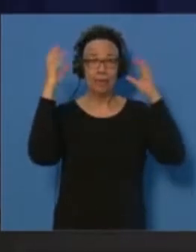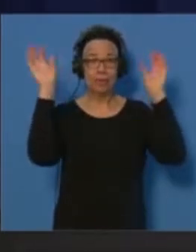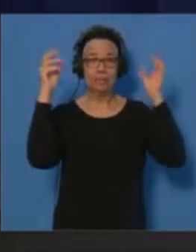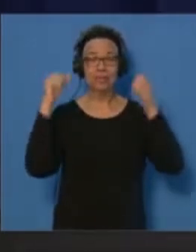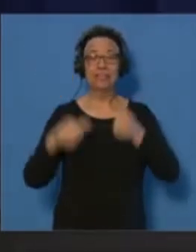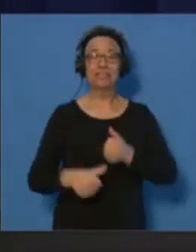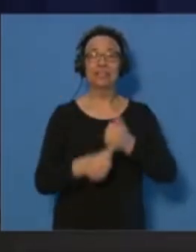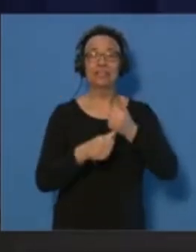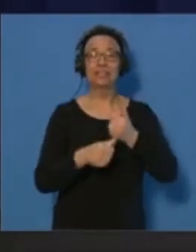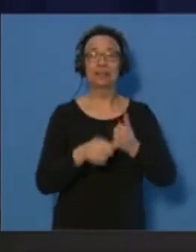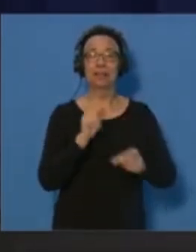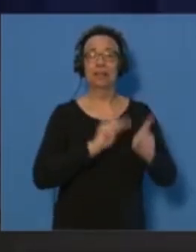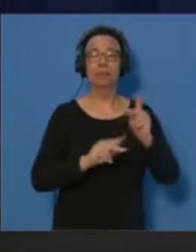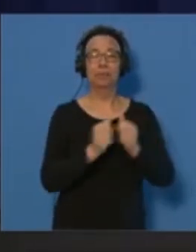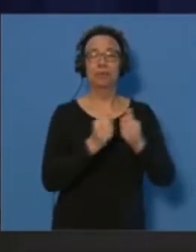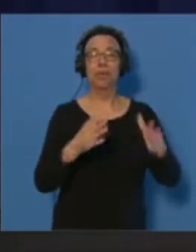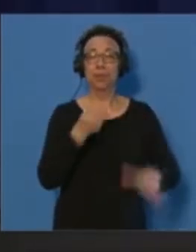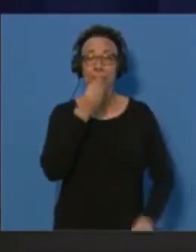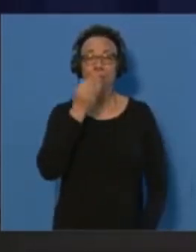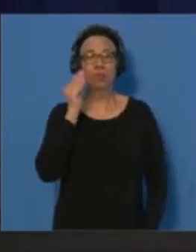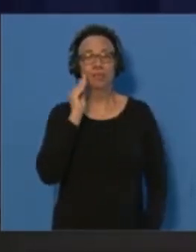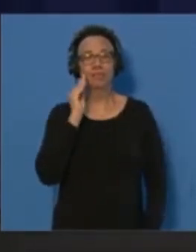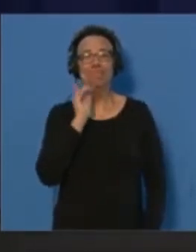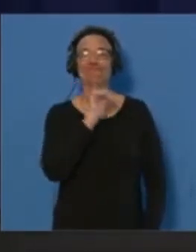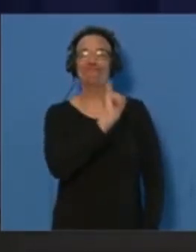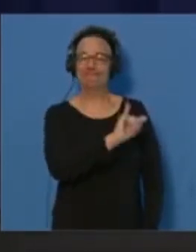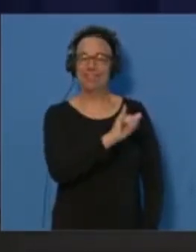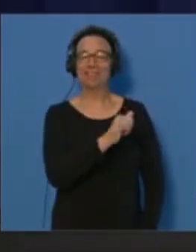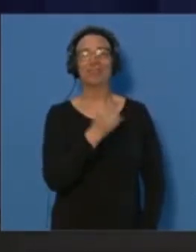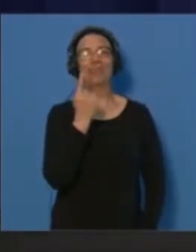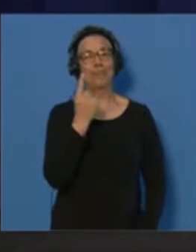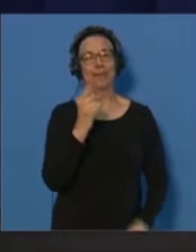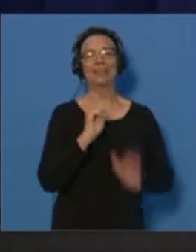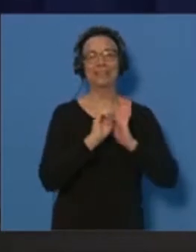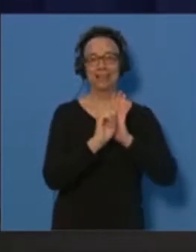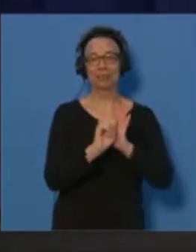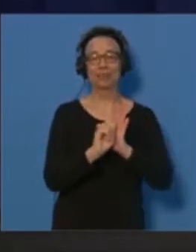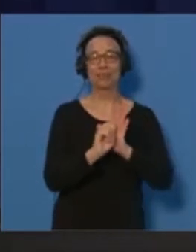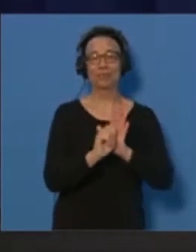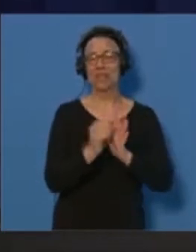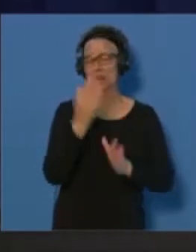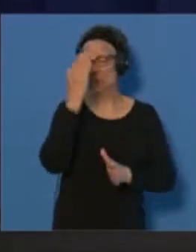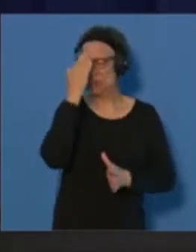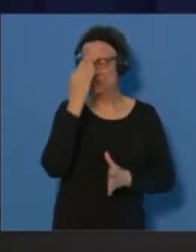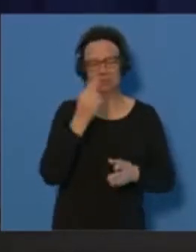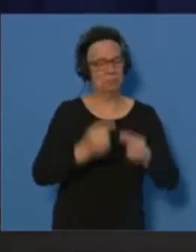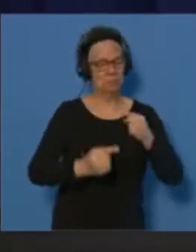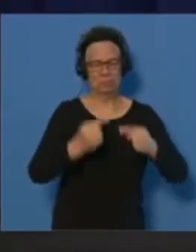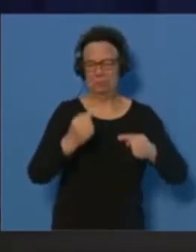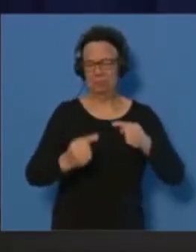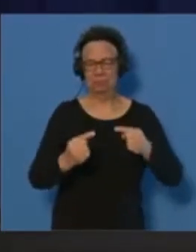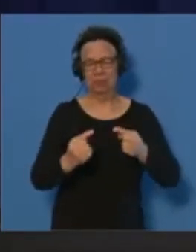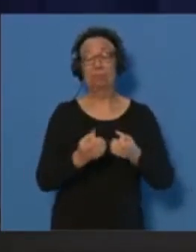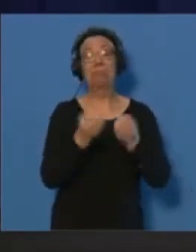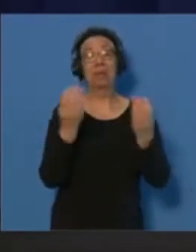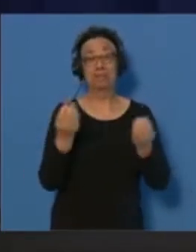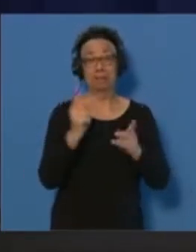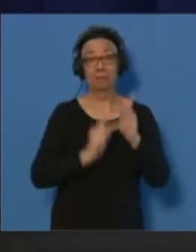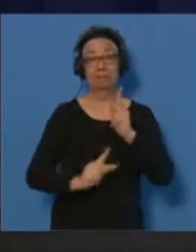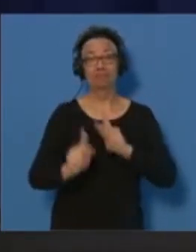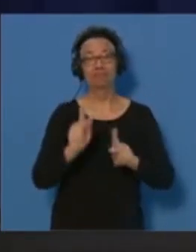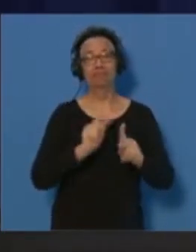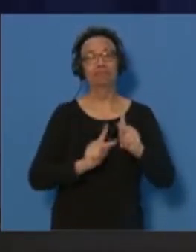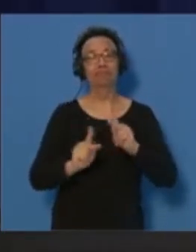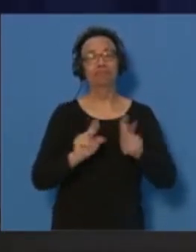population. That is just one important example. I know there are many others playing their part across the island